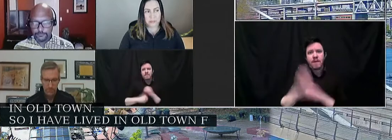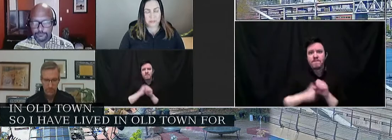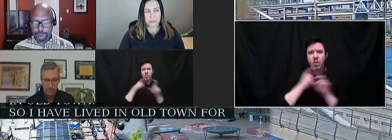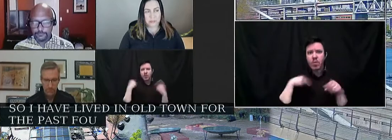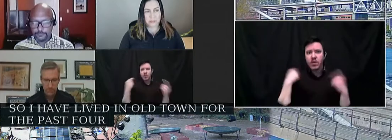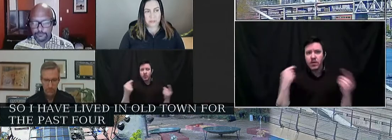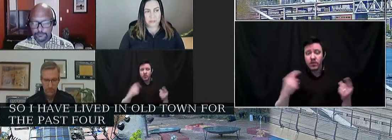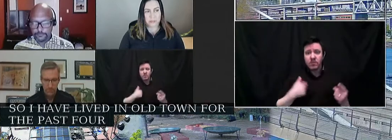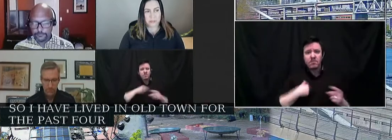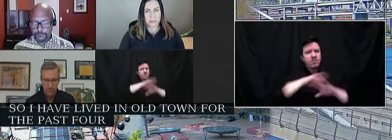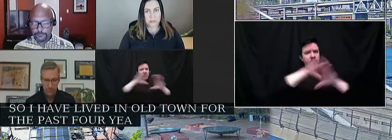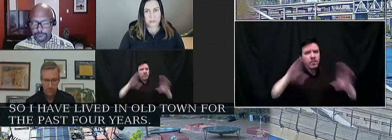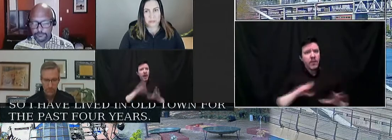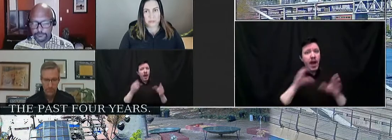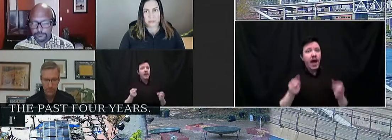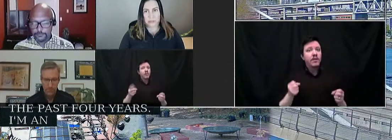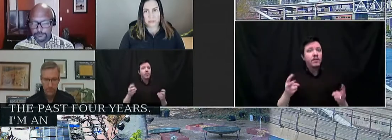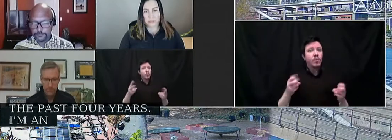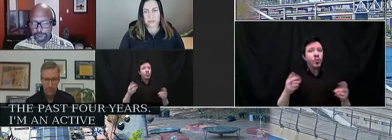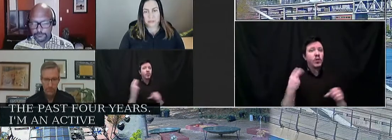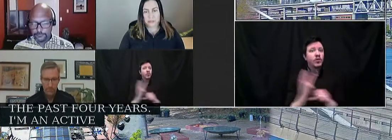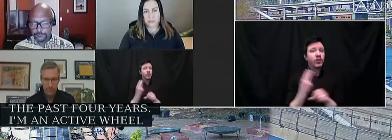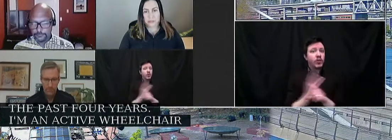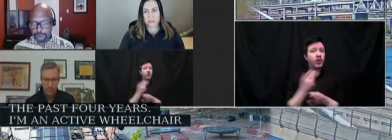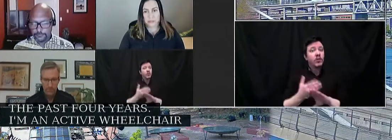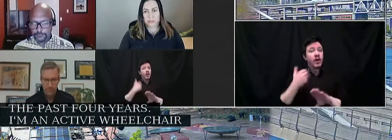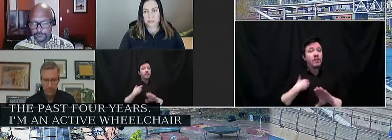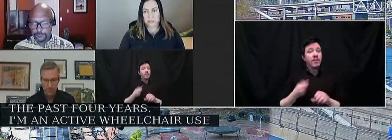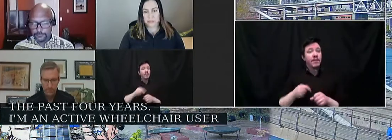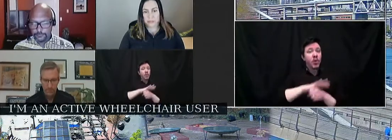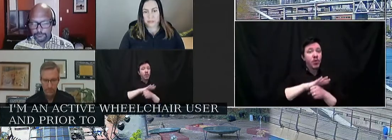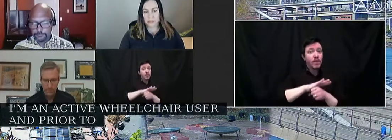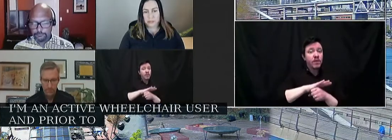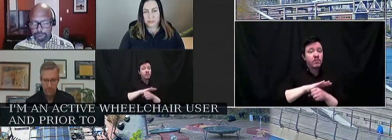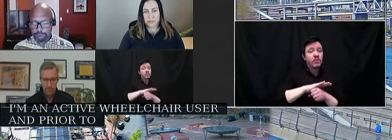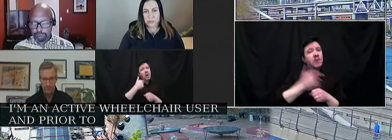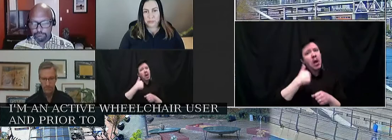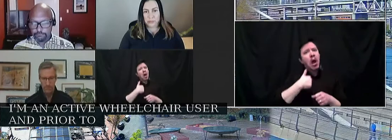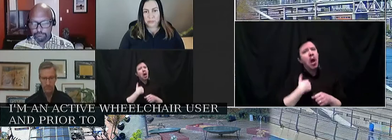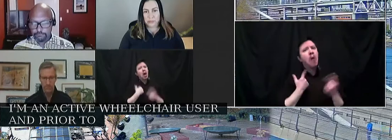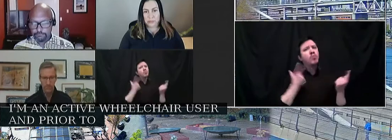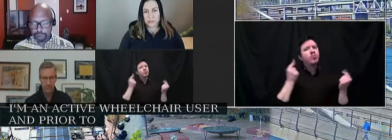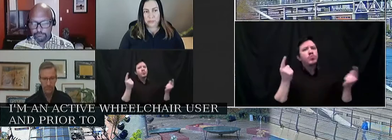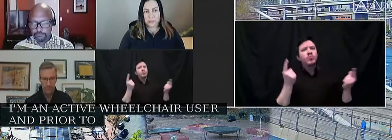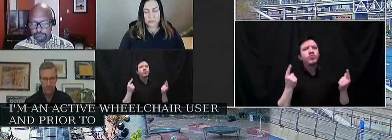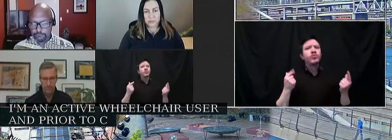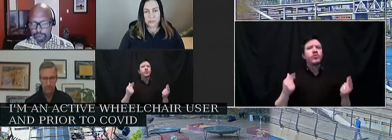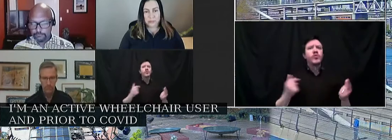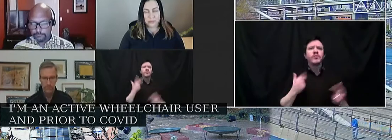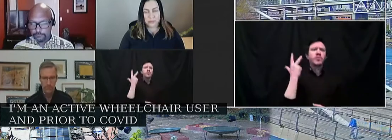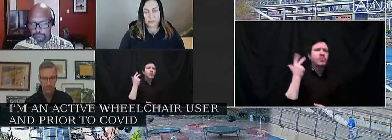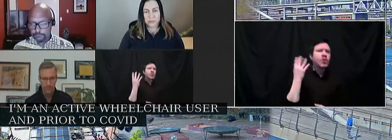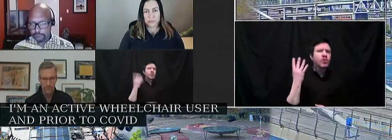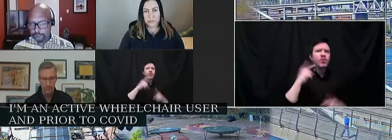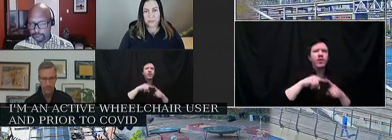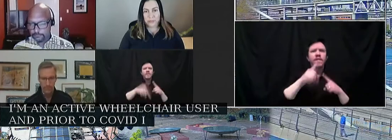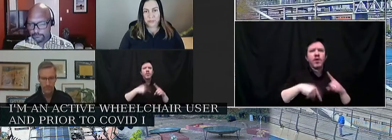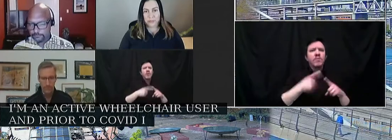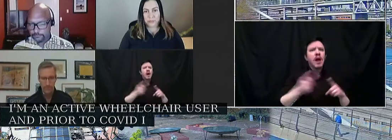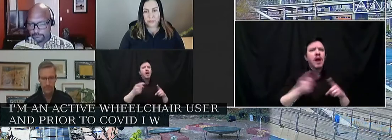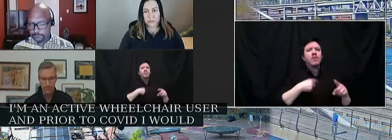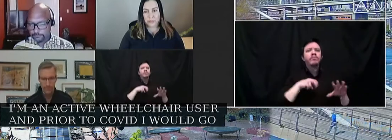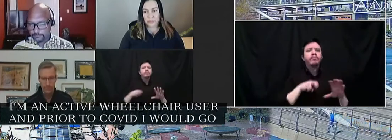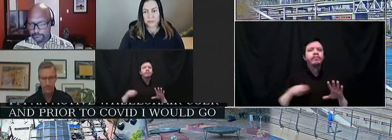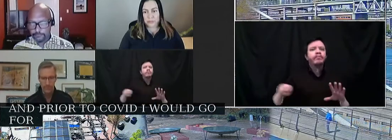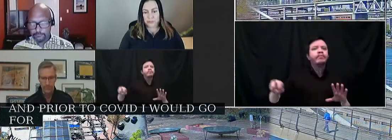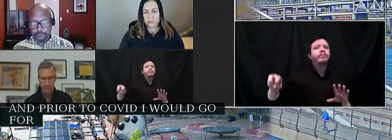I'm an active wheelchair user and prior to COVID, I would spend three or four miles or go for three or four miles in